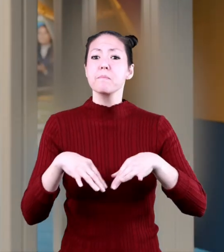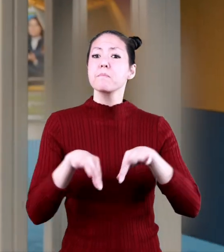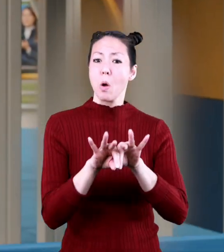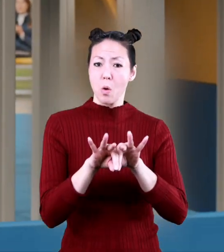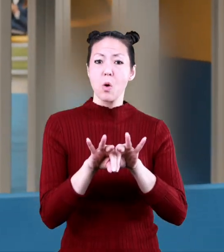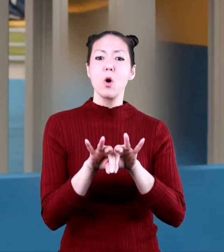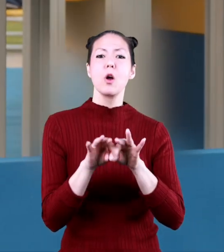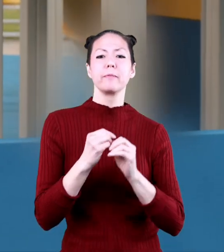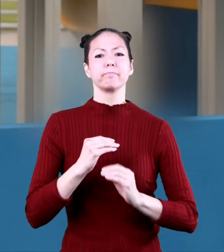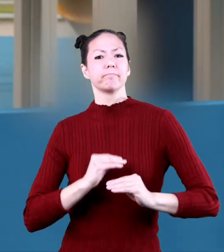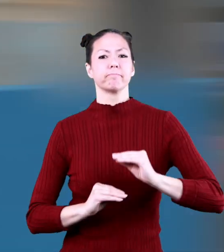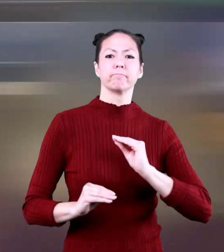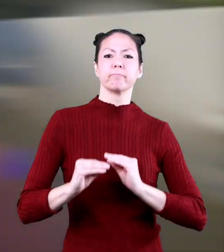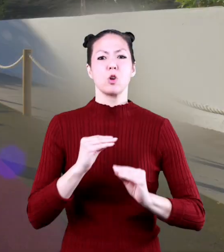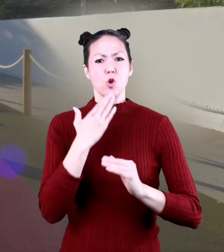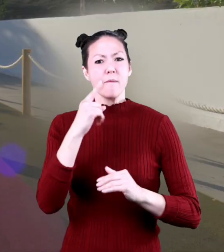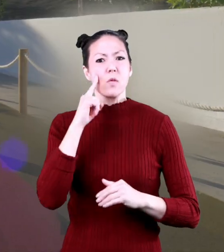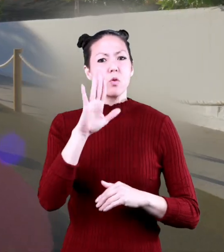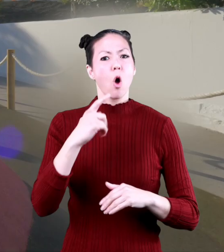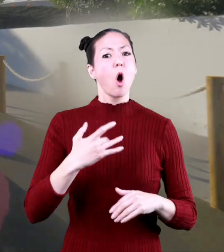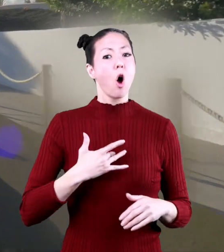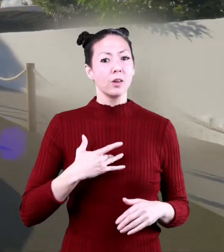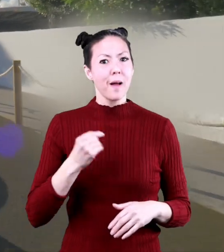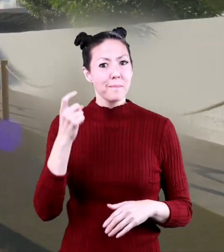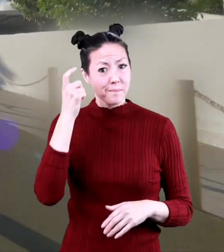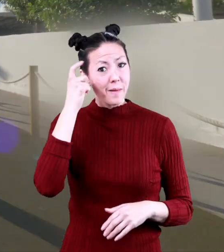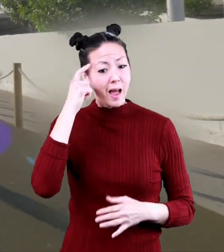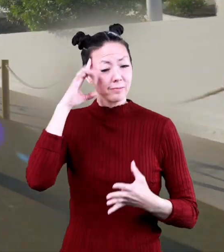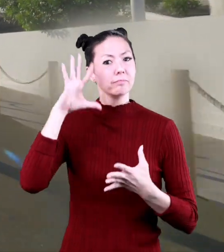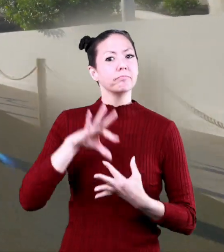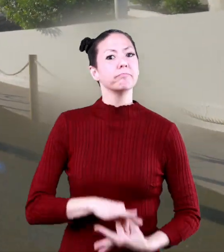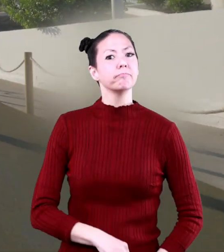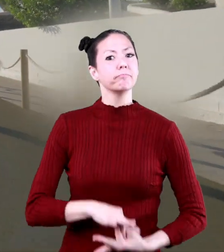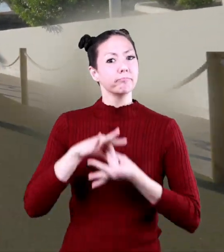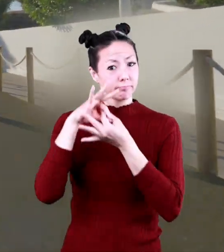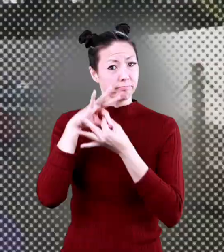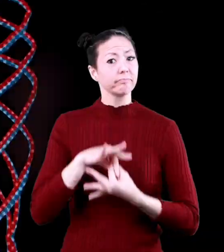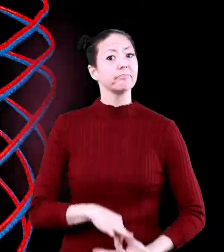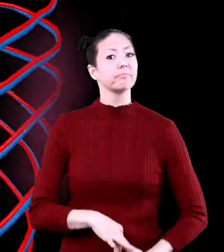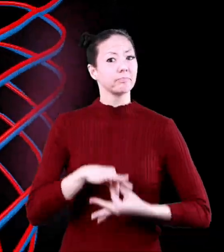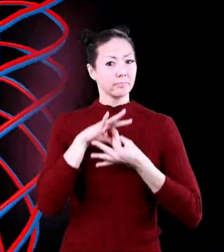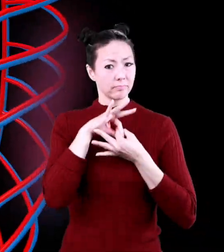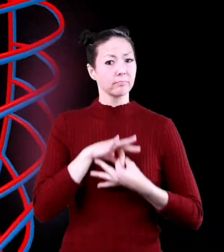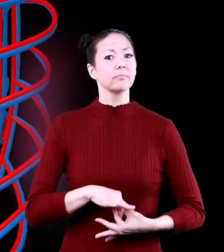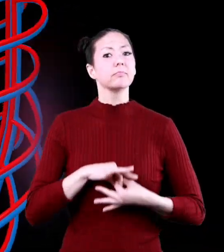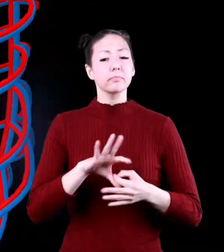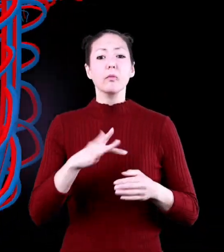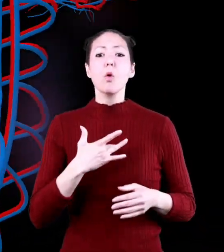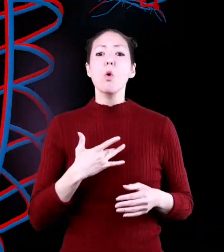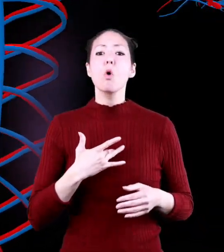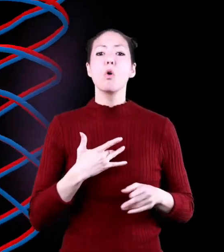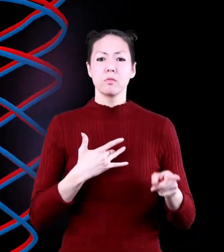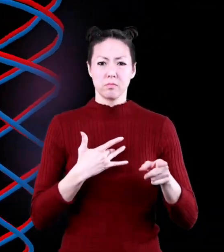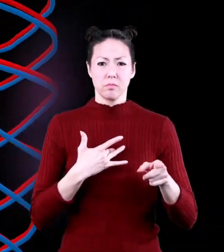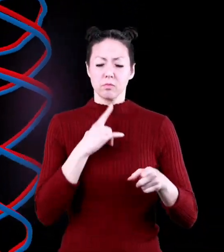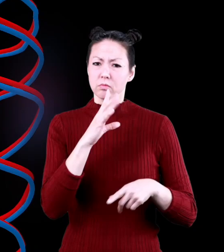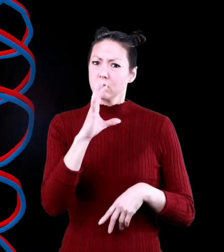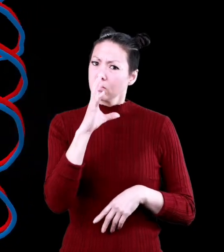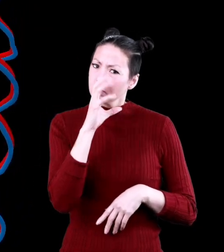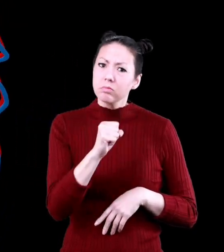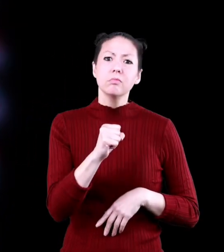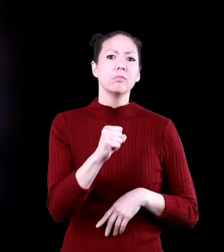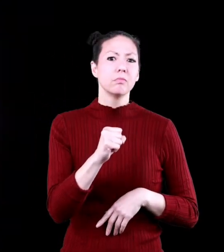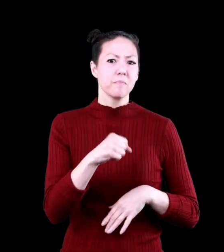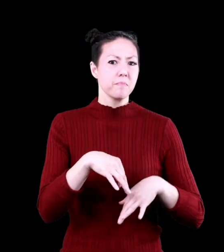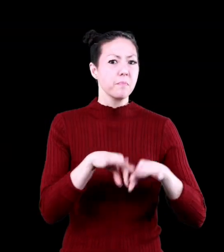take breaks and move your body it's good for your heart and your mind the human heart is a pretty cool organ as